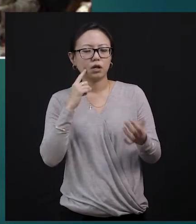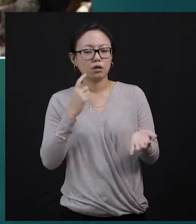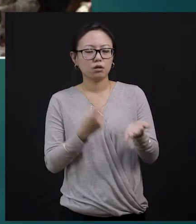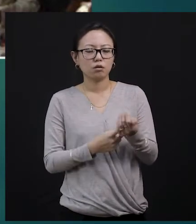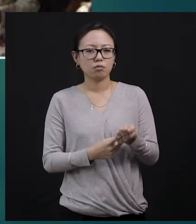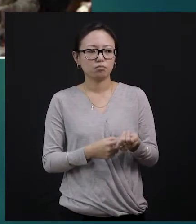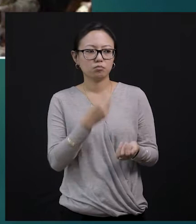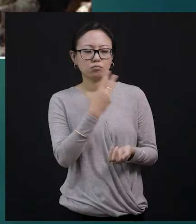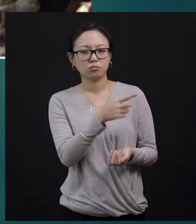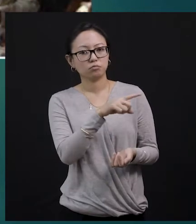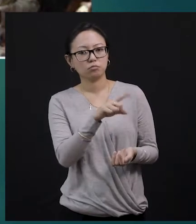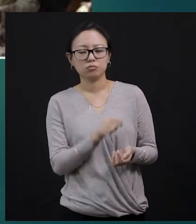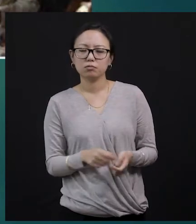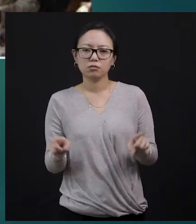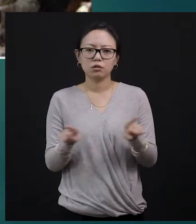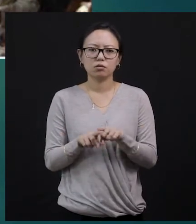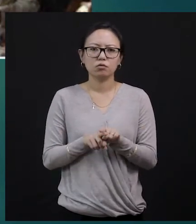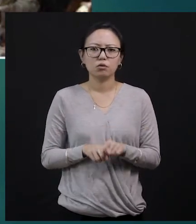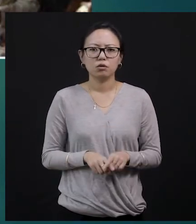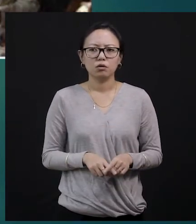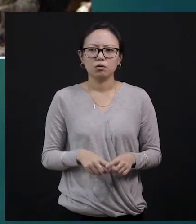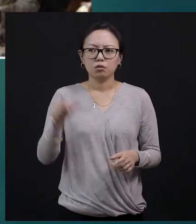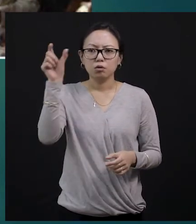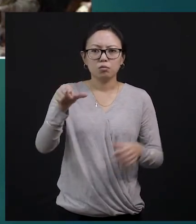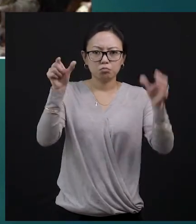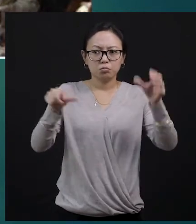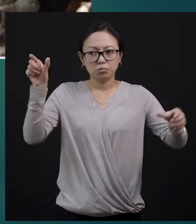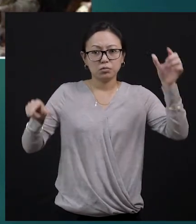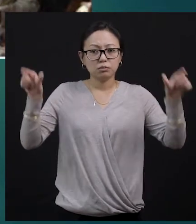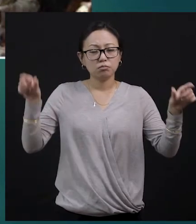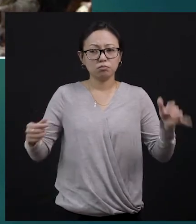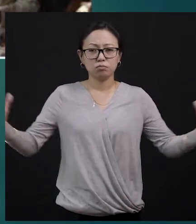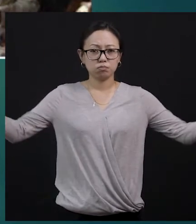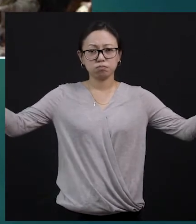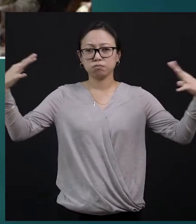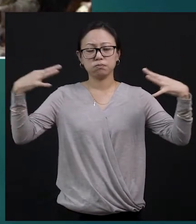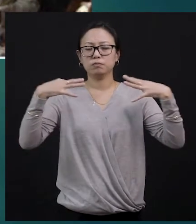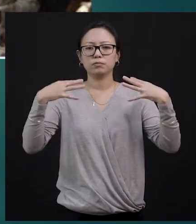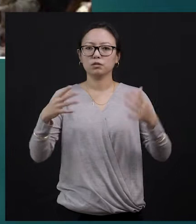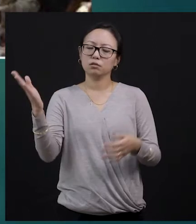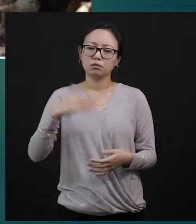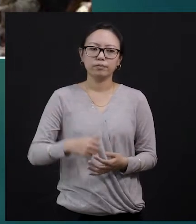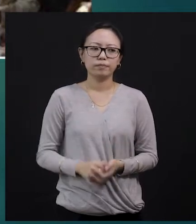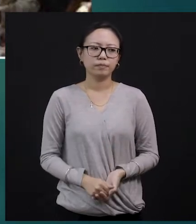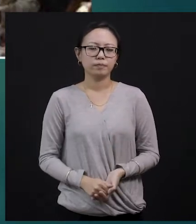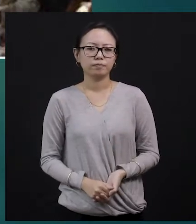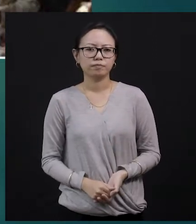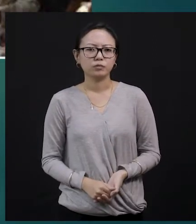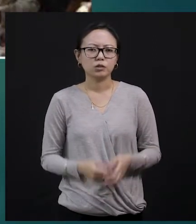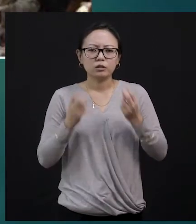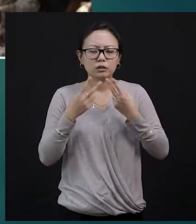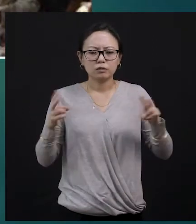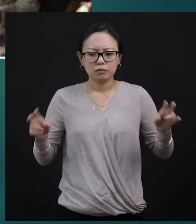people thronging. That means people gathering in crowds to go and look for things. And so in a threat fear, as I said, you will find things